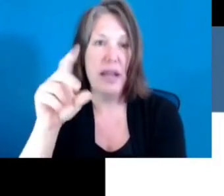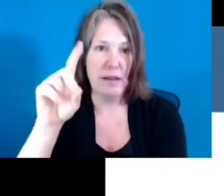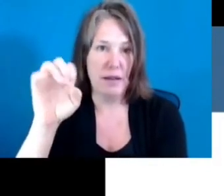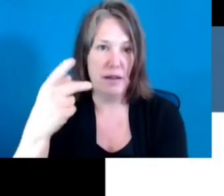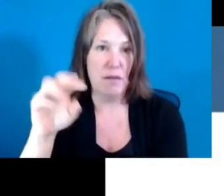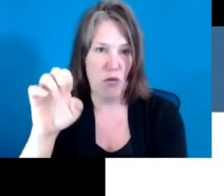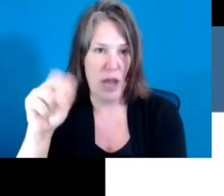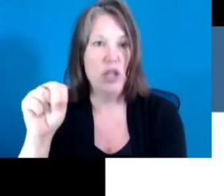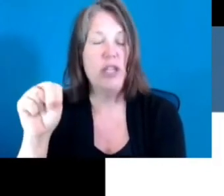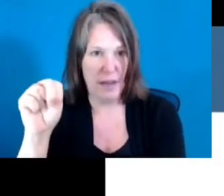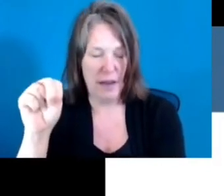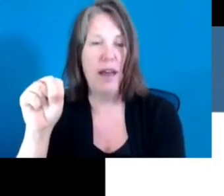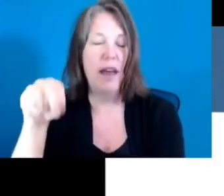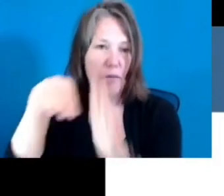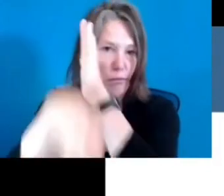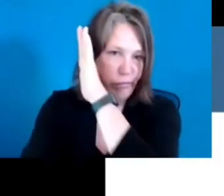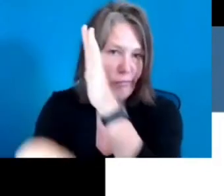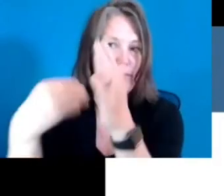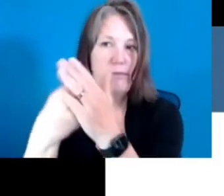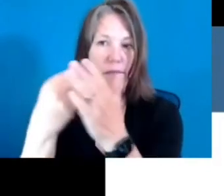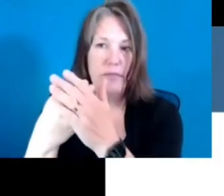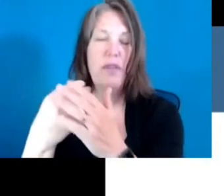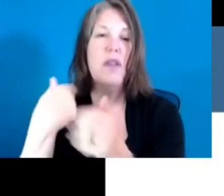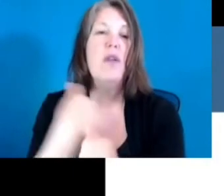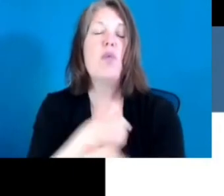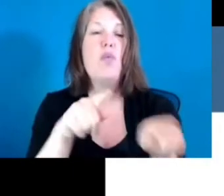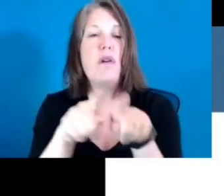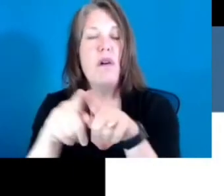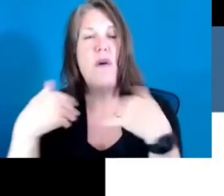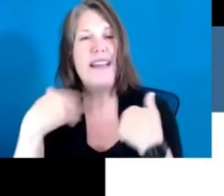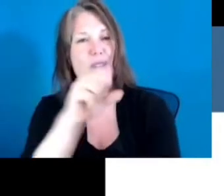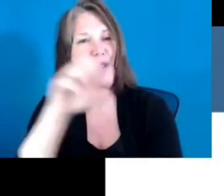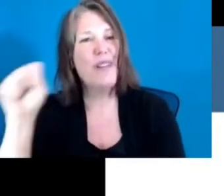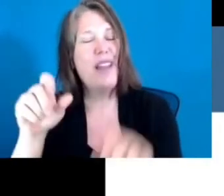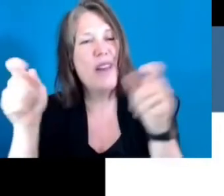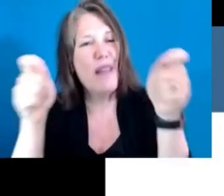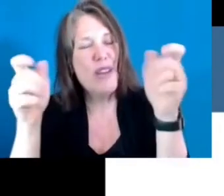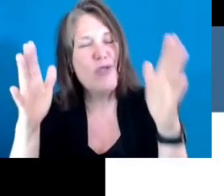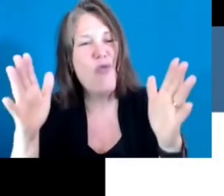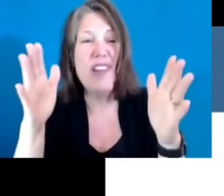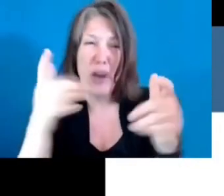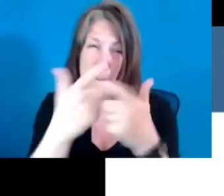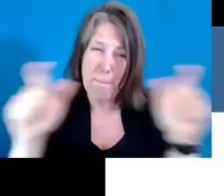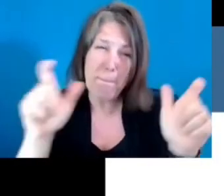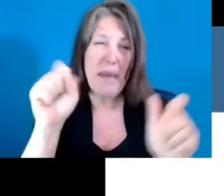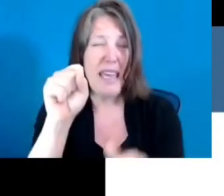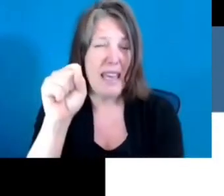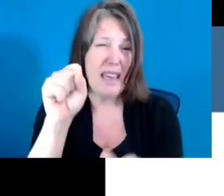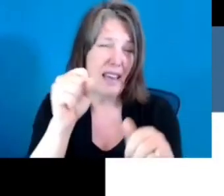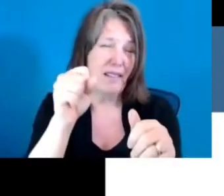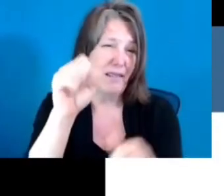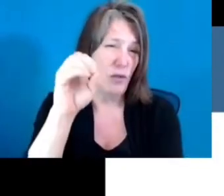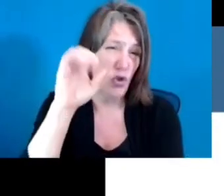Security Administration and many other big social policies enacted, but we also had the Progressive Education Association, transforming